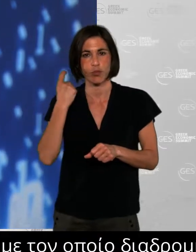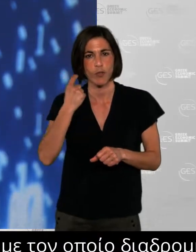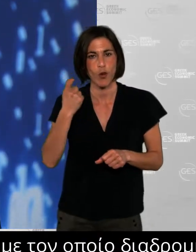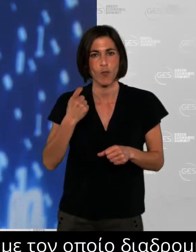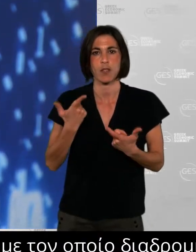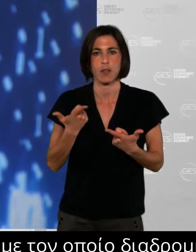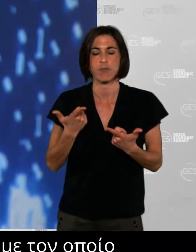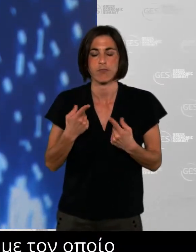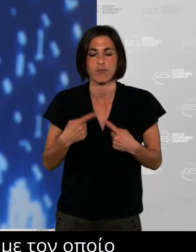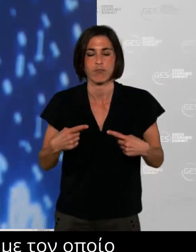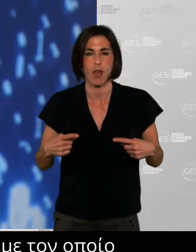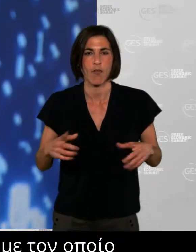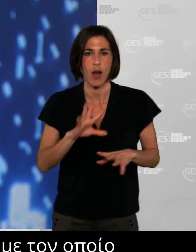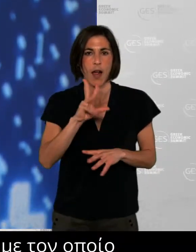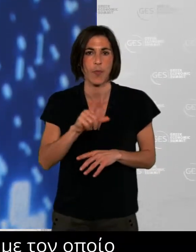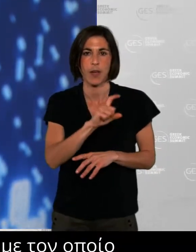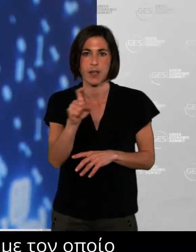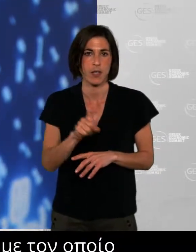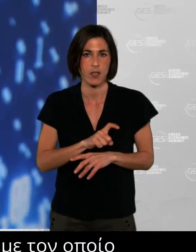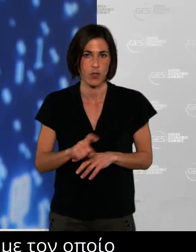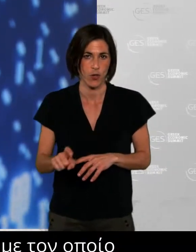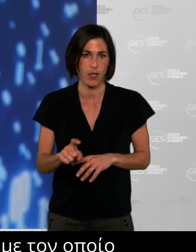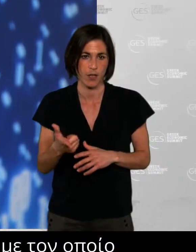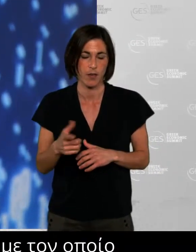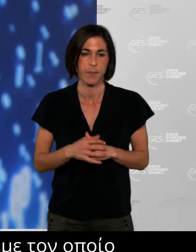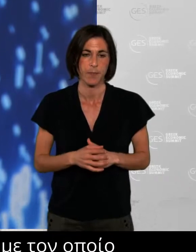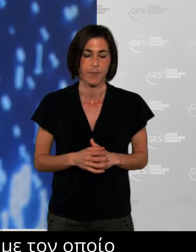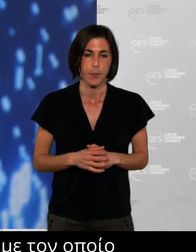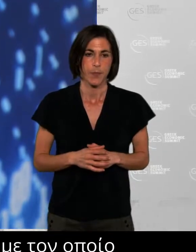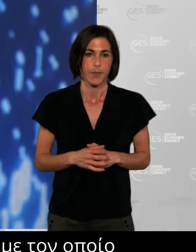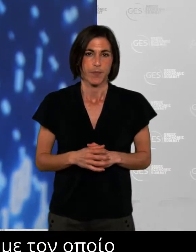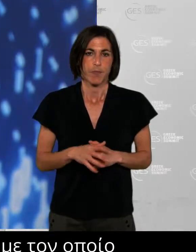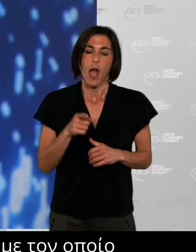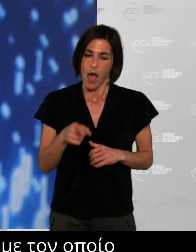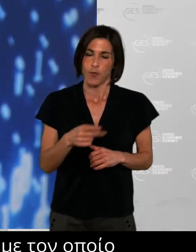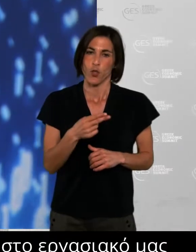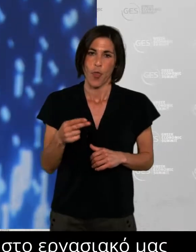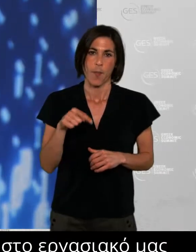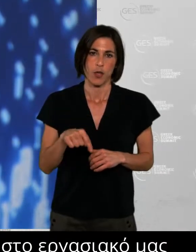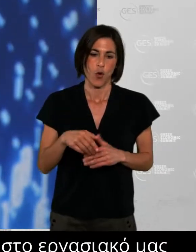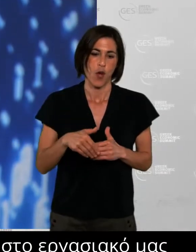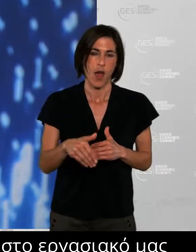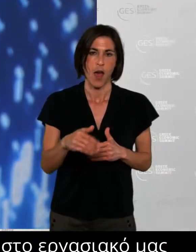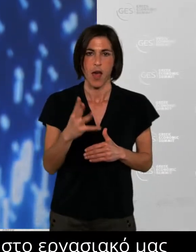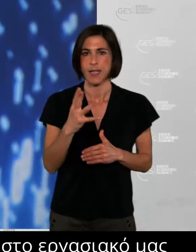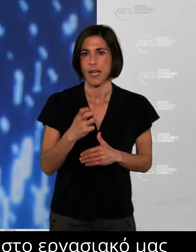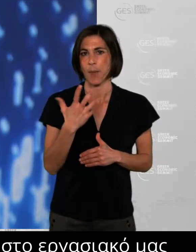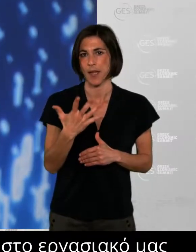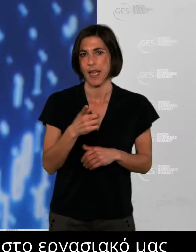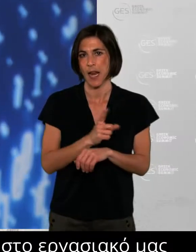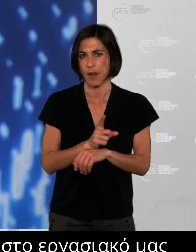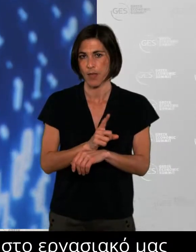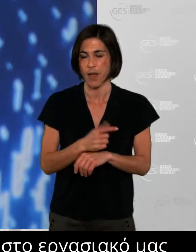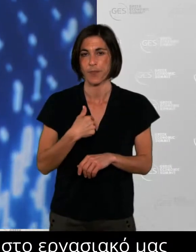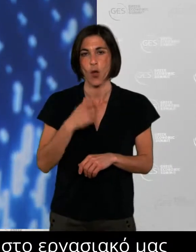confronted in our work environment. So this is the issue we're discussing for the next 35 minutes. Stay tuned, my name is Nikki Liberaki, I'm a